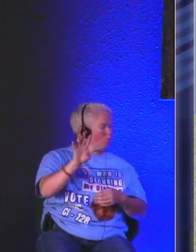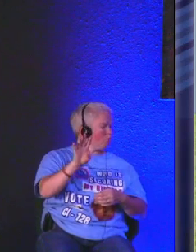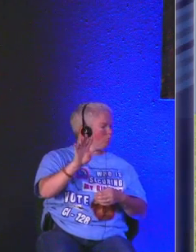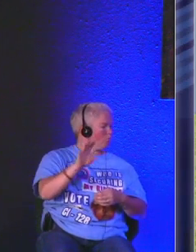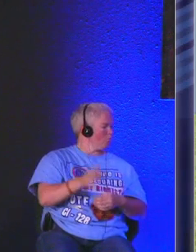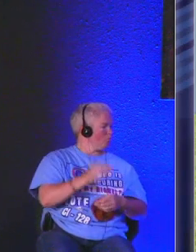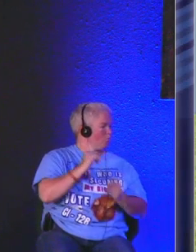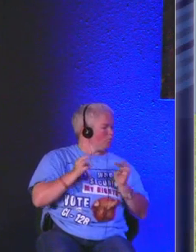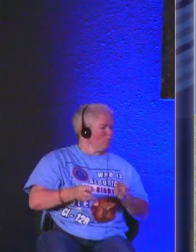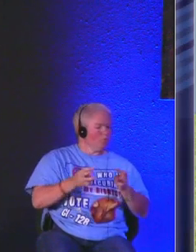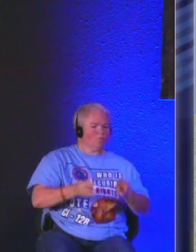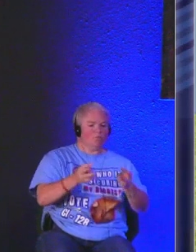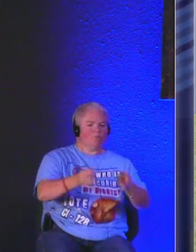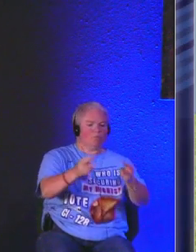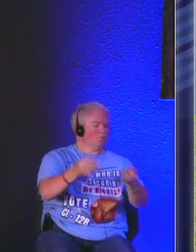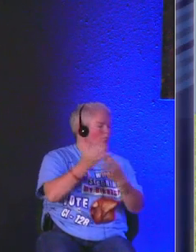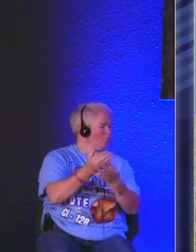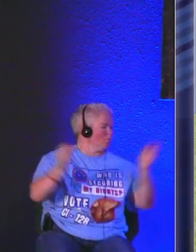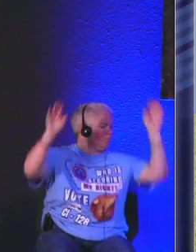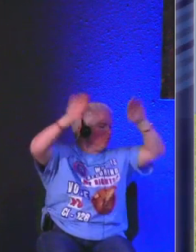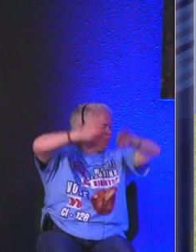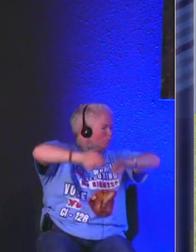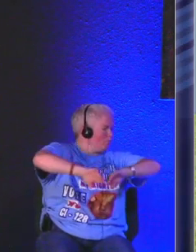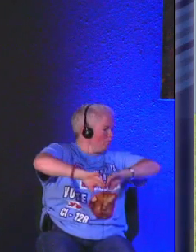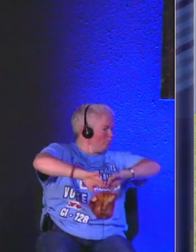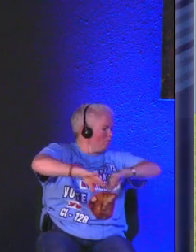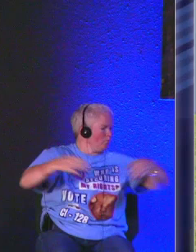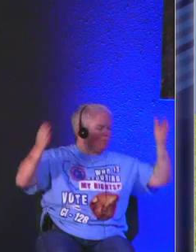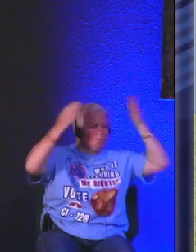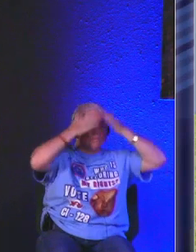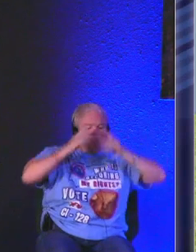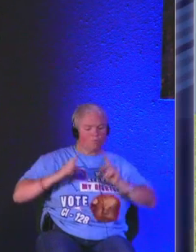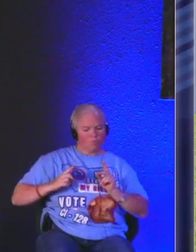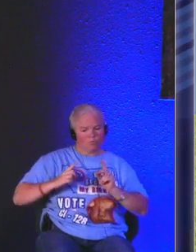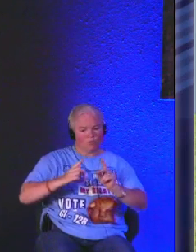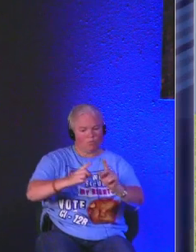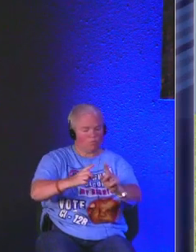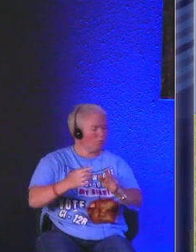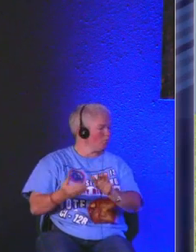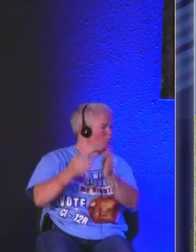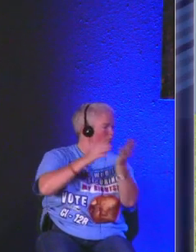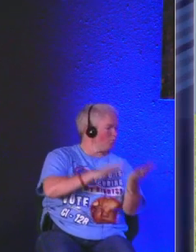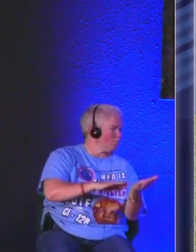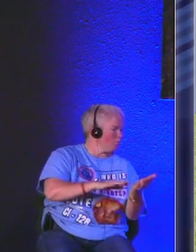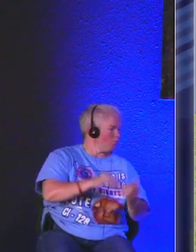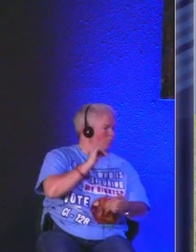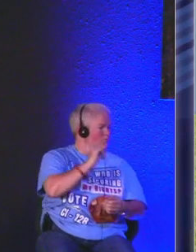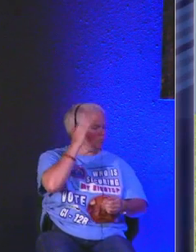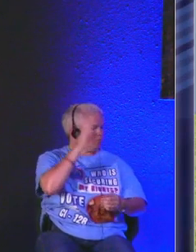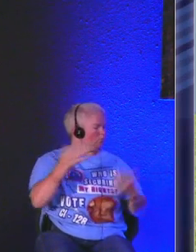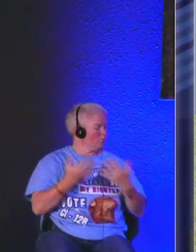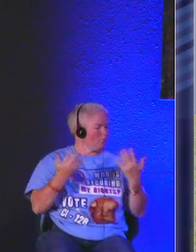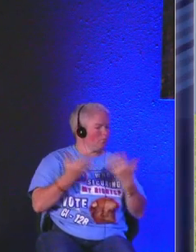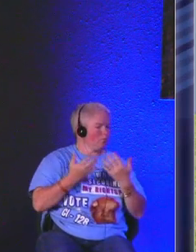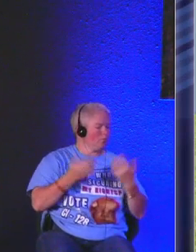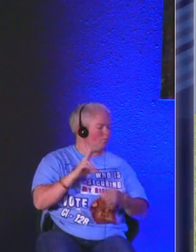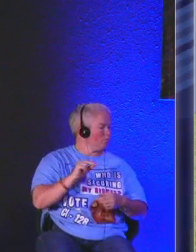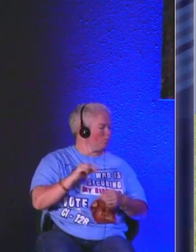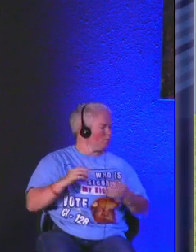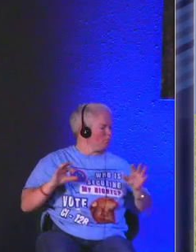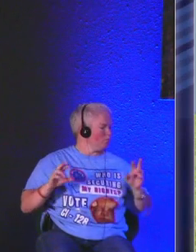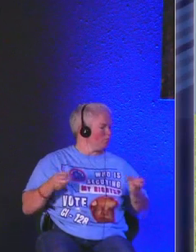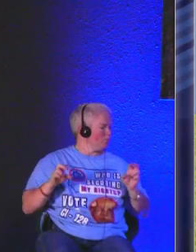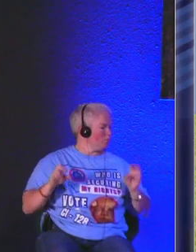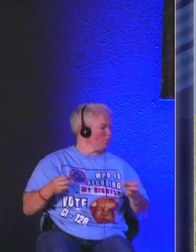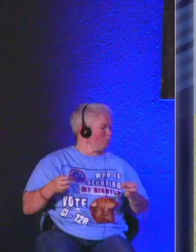even though I walk through the valley of the shadow of death I will fear no evil for you are with me your rod and your